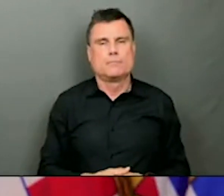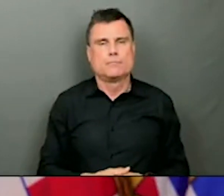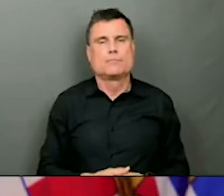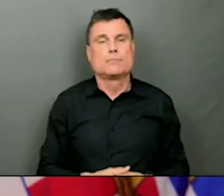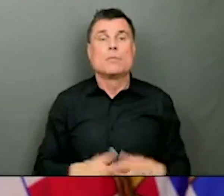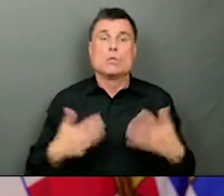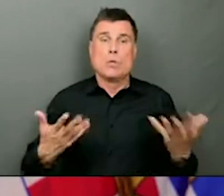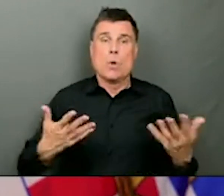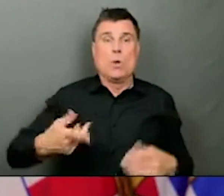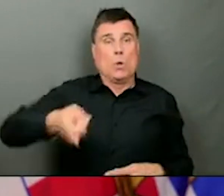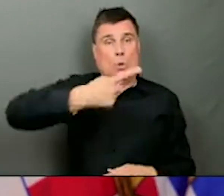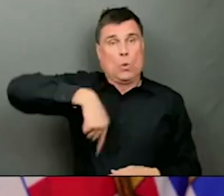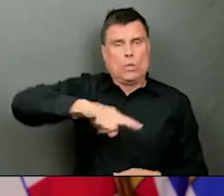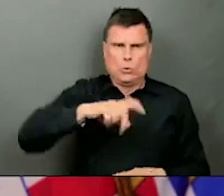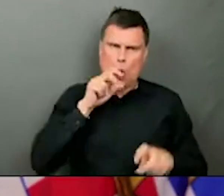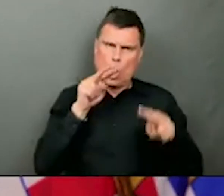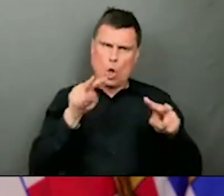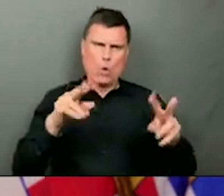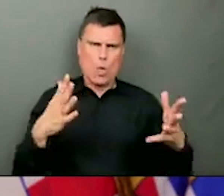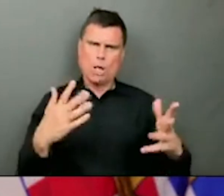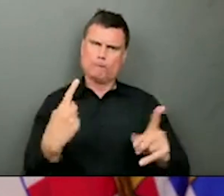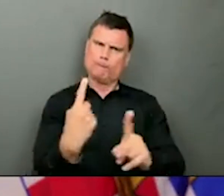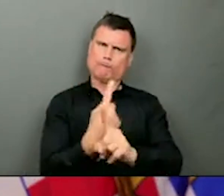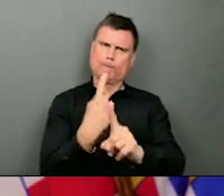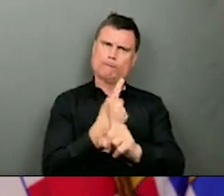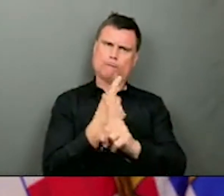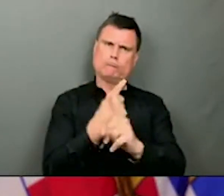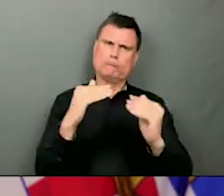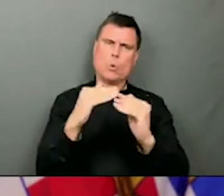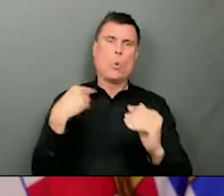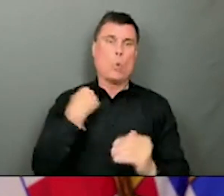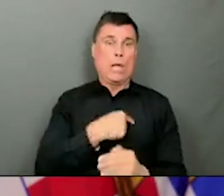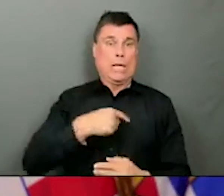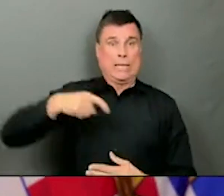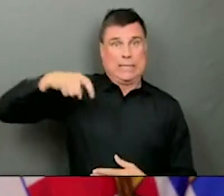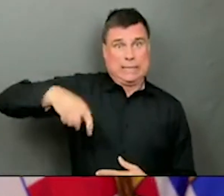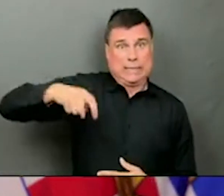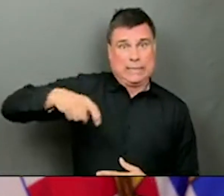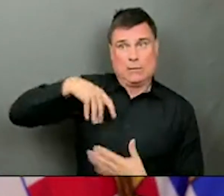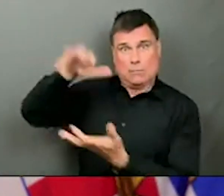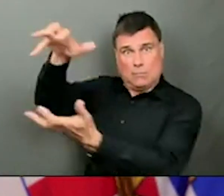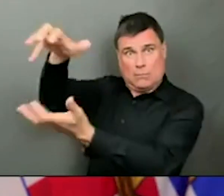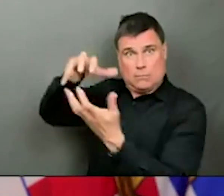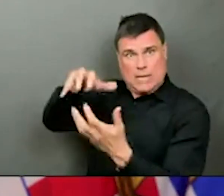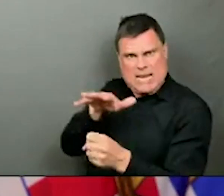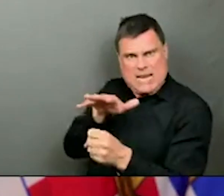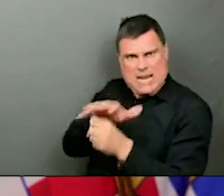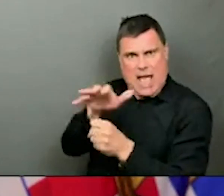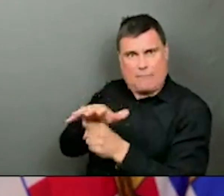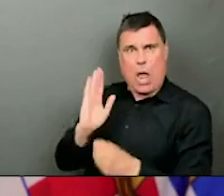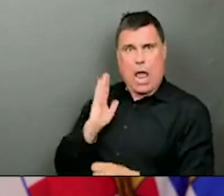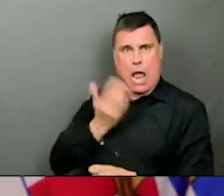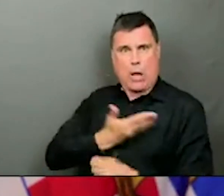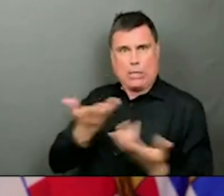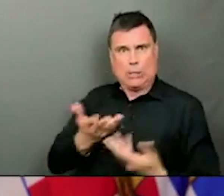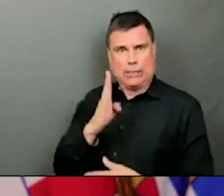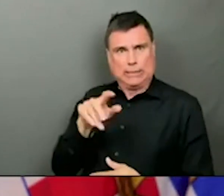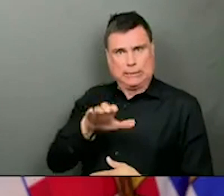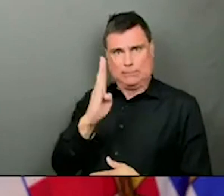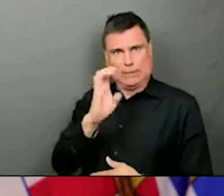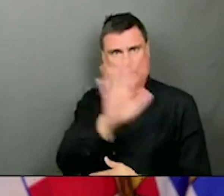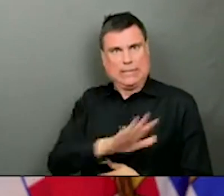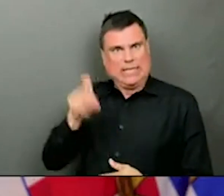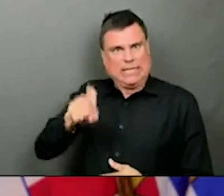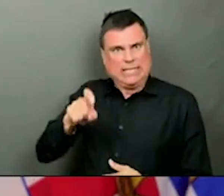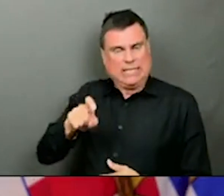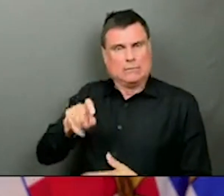Columbia. So it is a very complex issue for a variety of different reasons. One is the mRNA vaccines